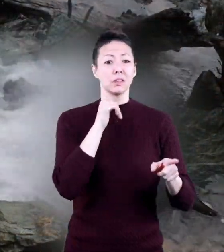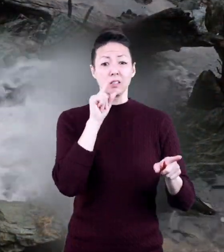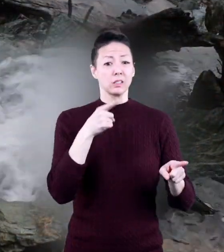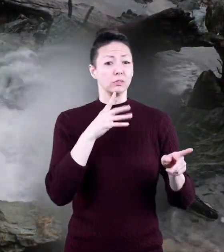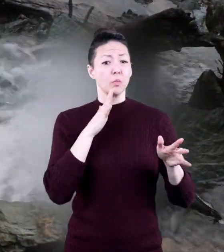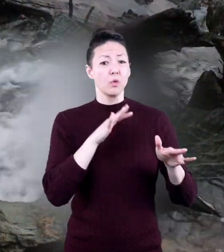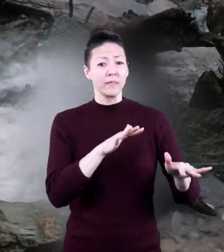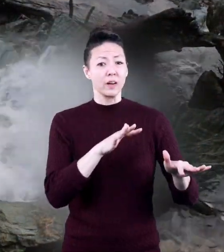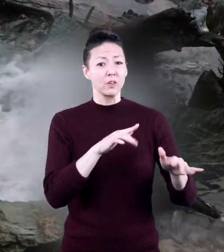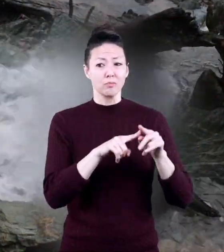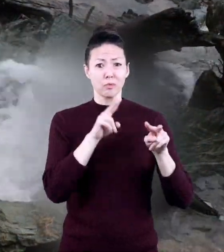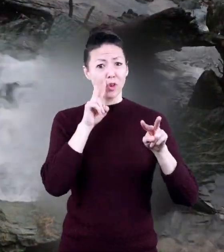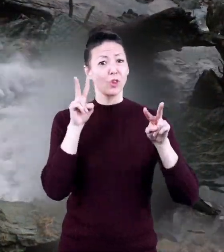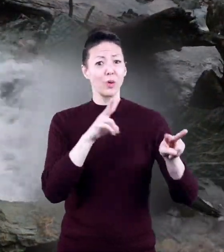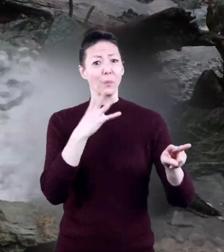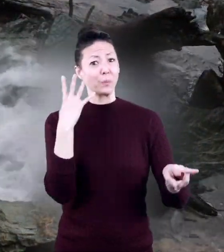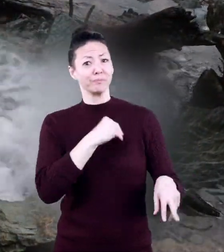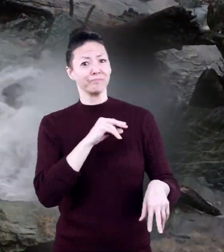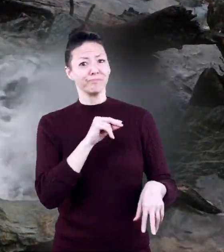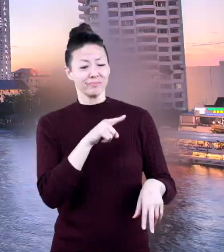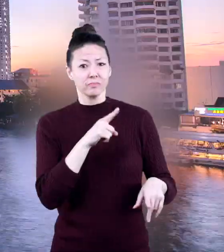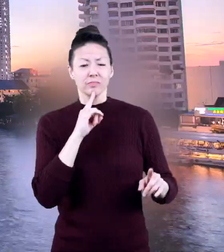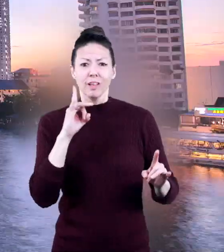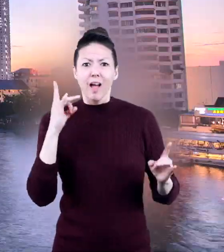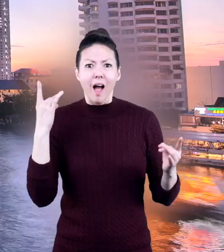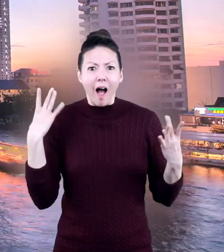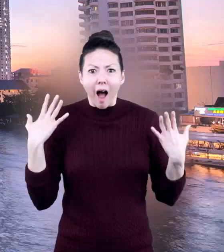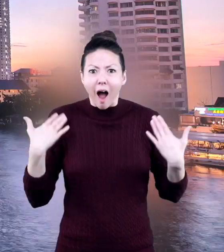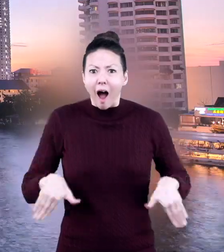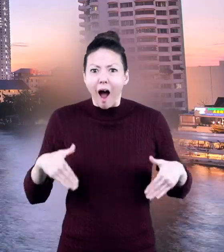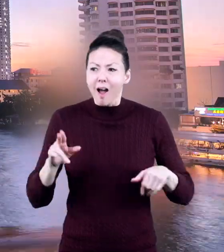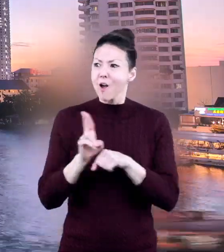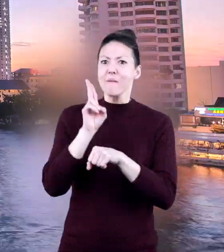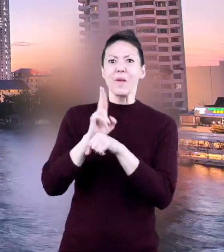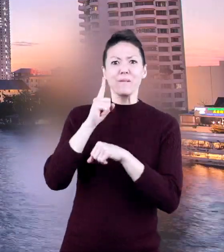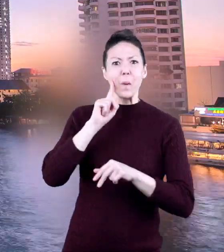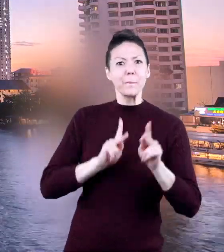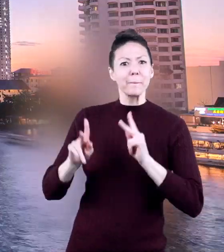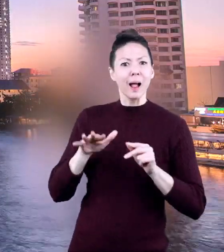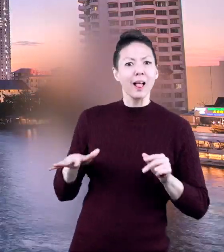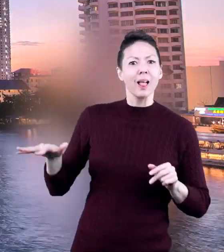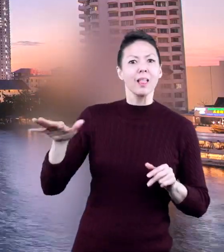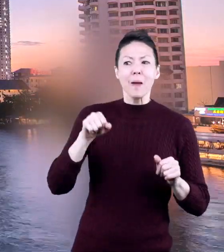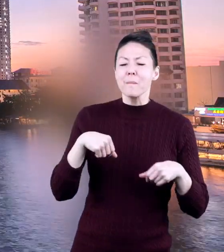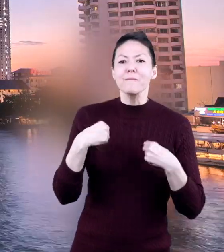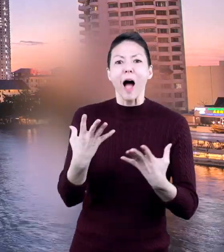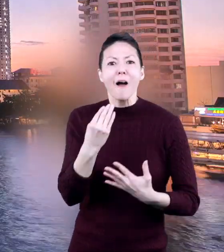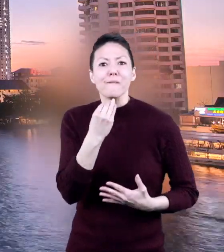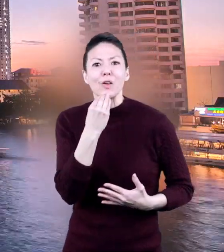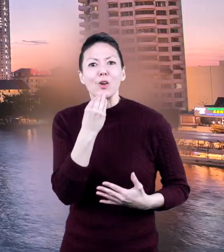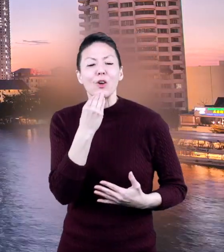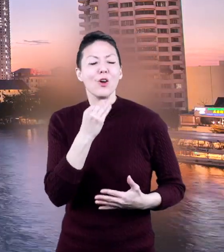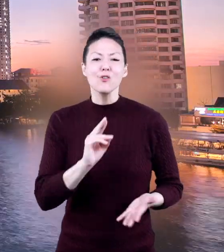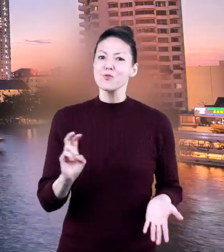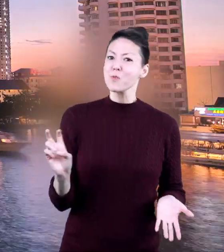rivers aren't just beautiful to look at they're also incredibly useful to people they can provide food